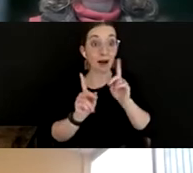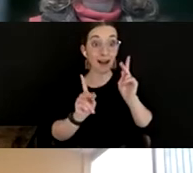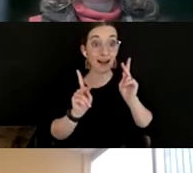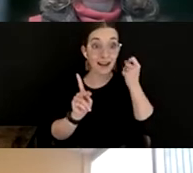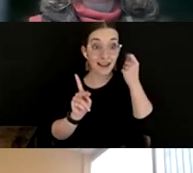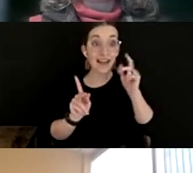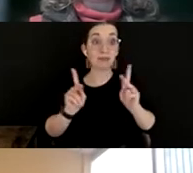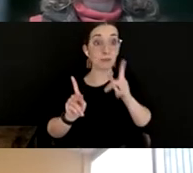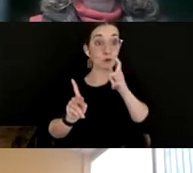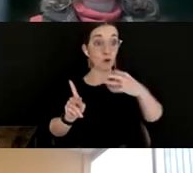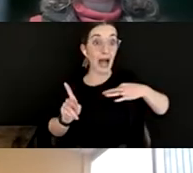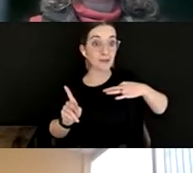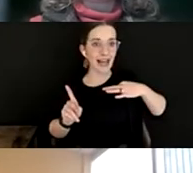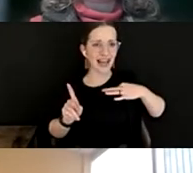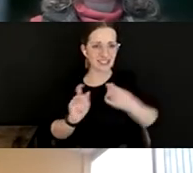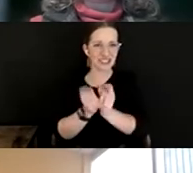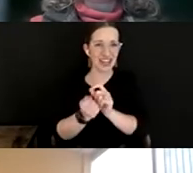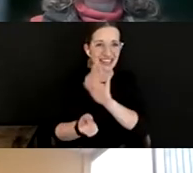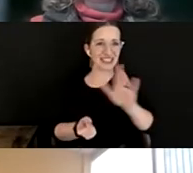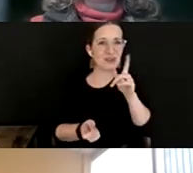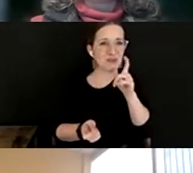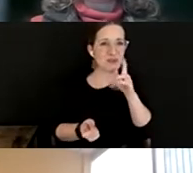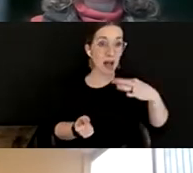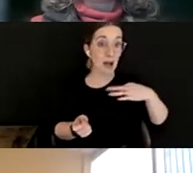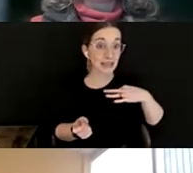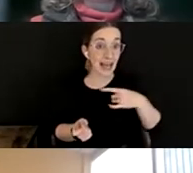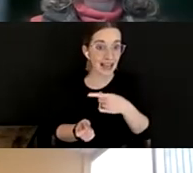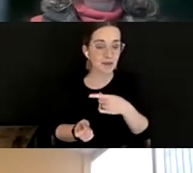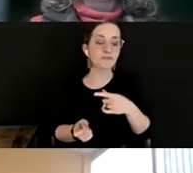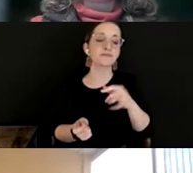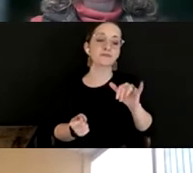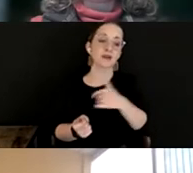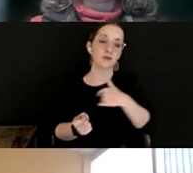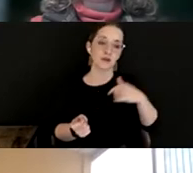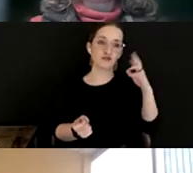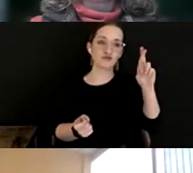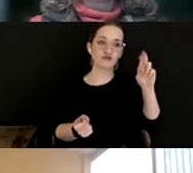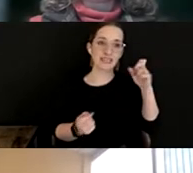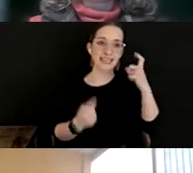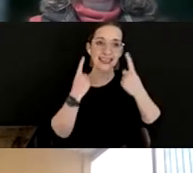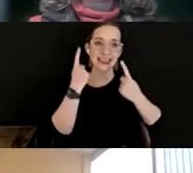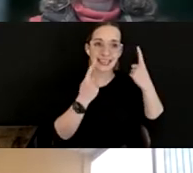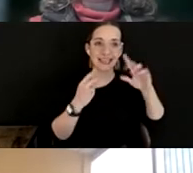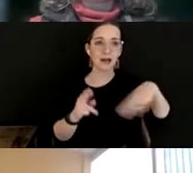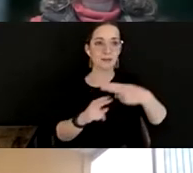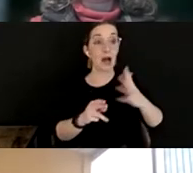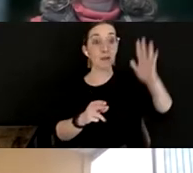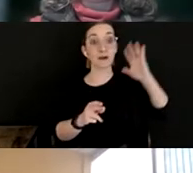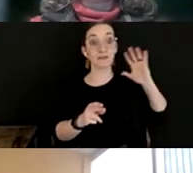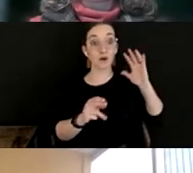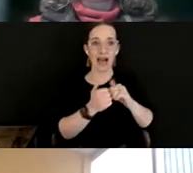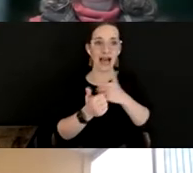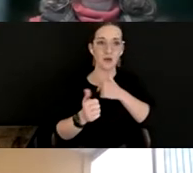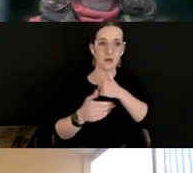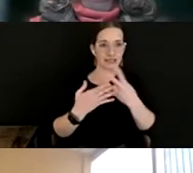And we've had to rethink about what we think or what we have previously used to evaluate whether they're